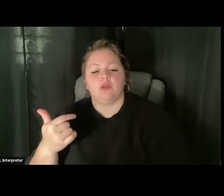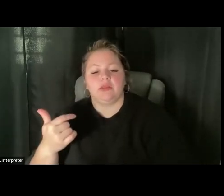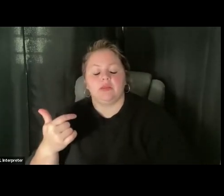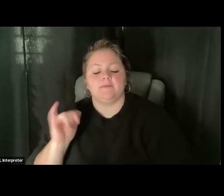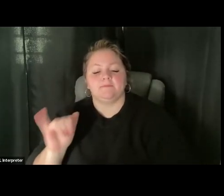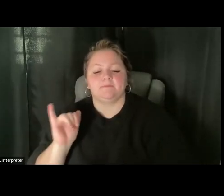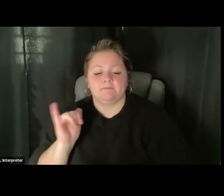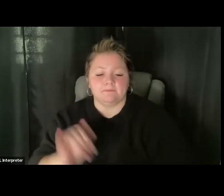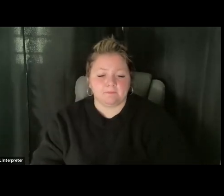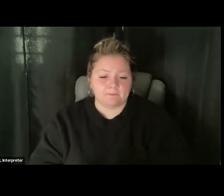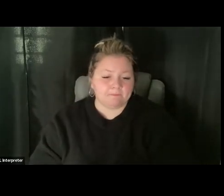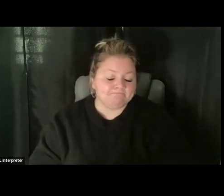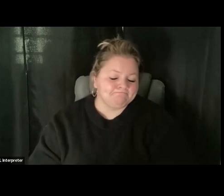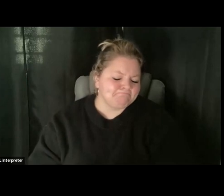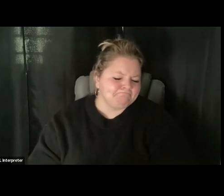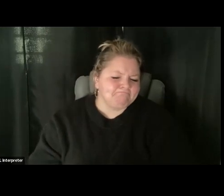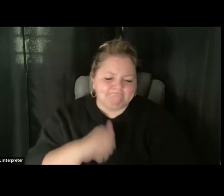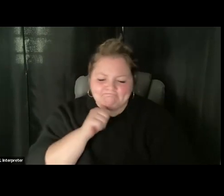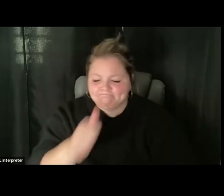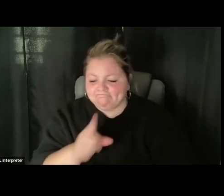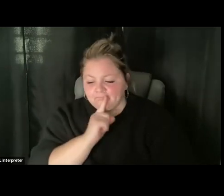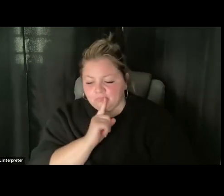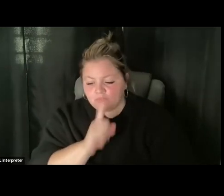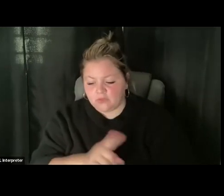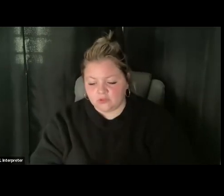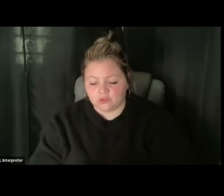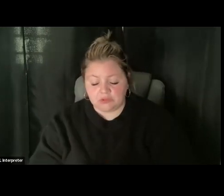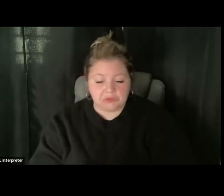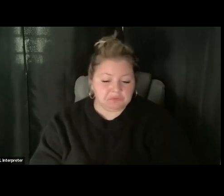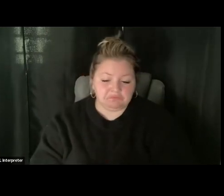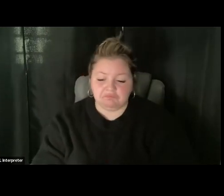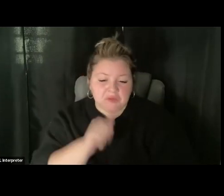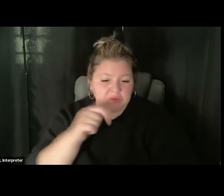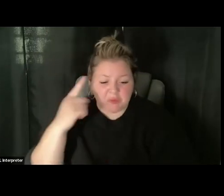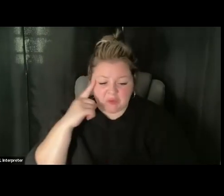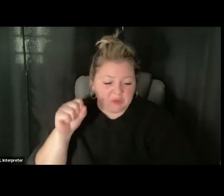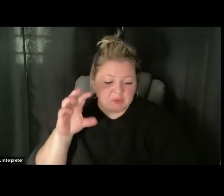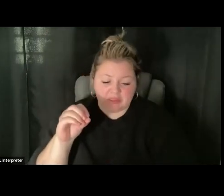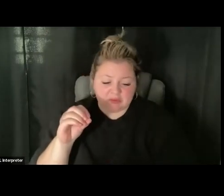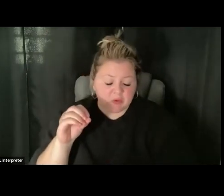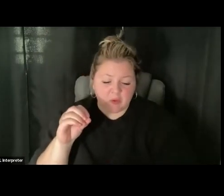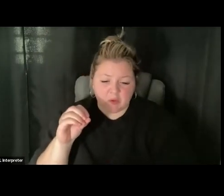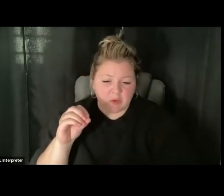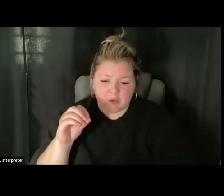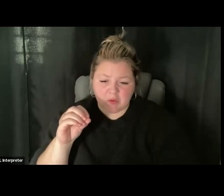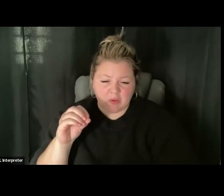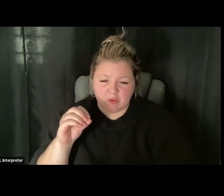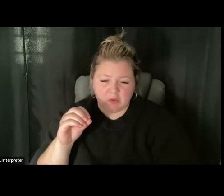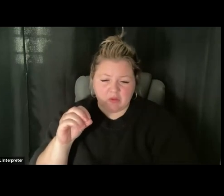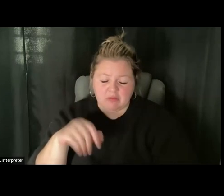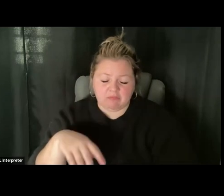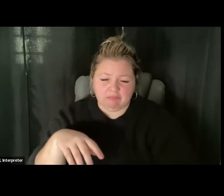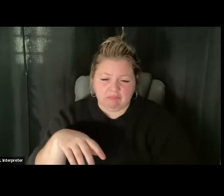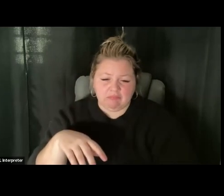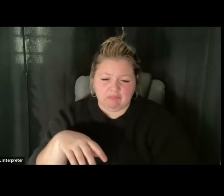Um, I'm not sure, I don't believe ASL interpreters are standard at polling stations. Um,